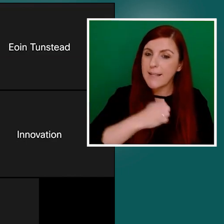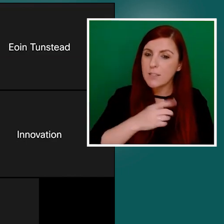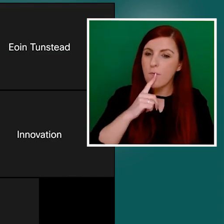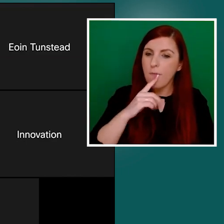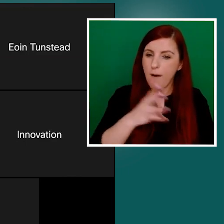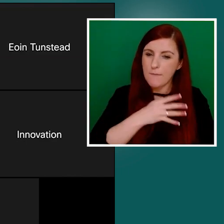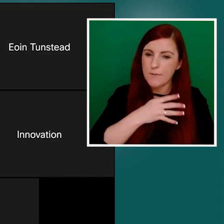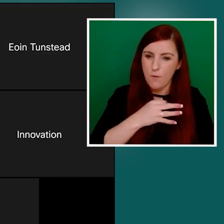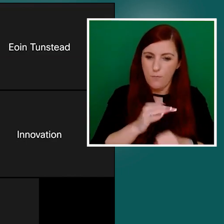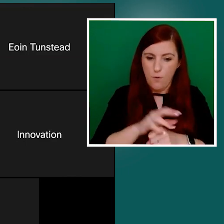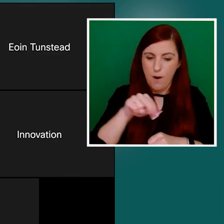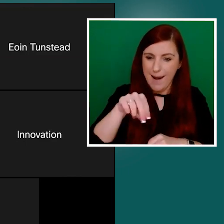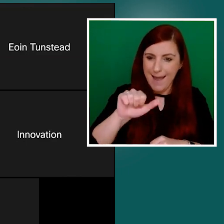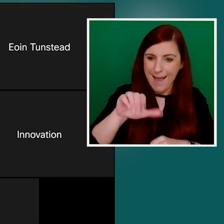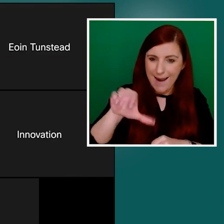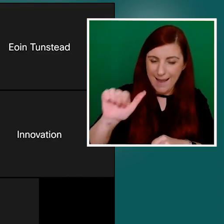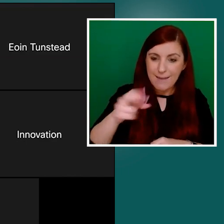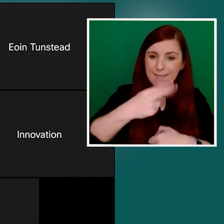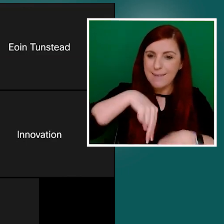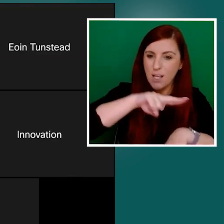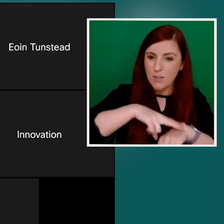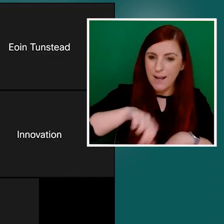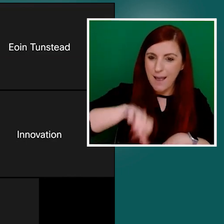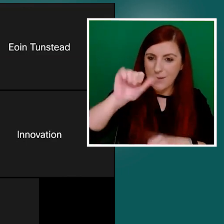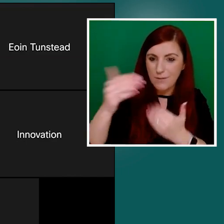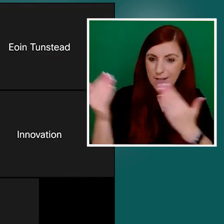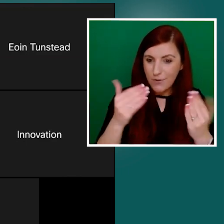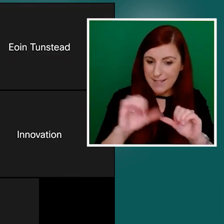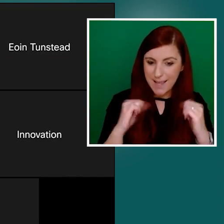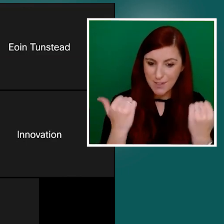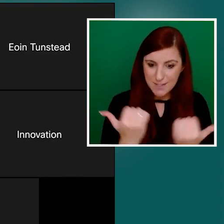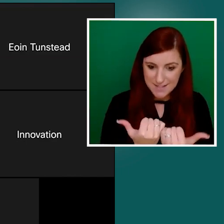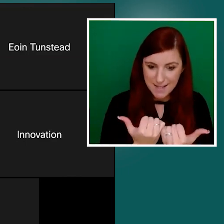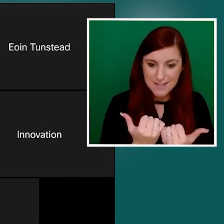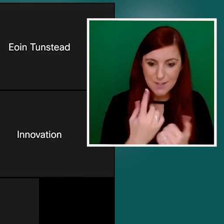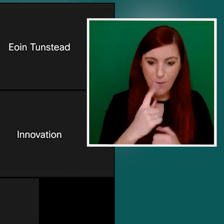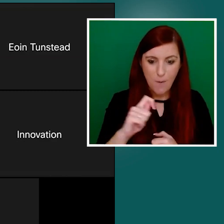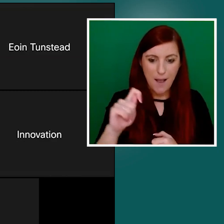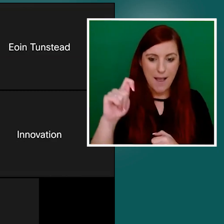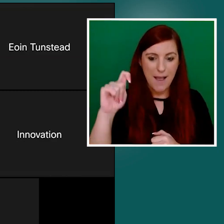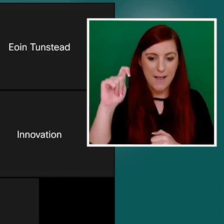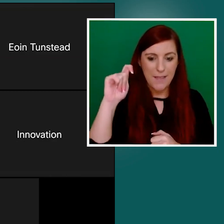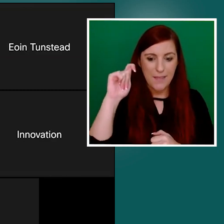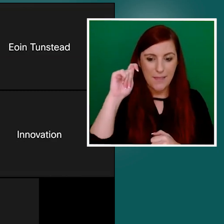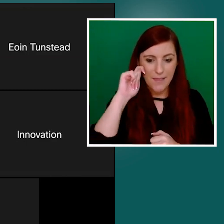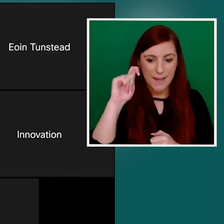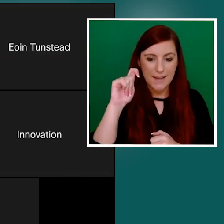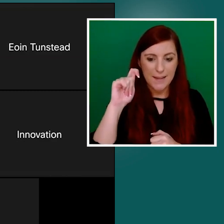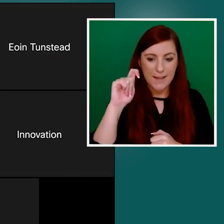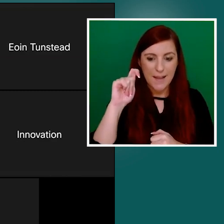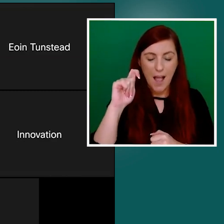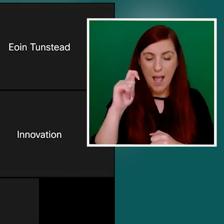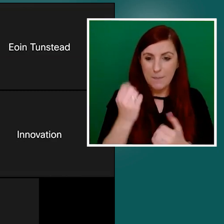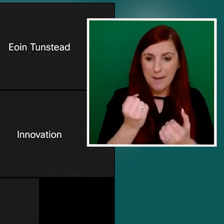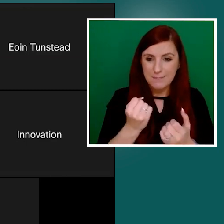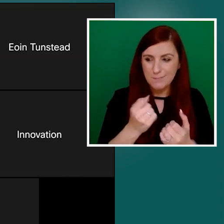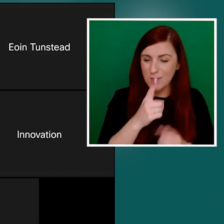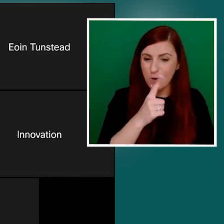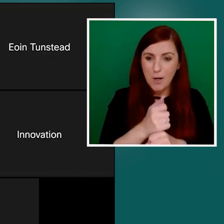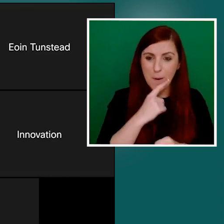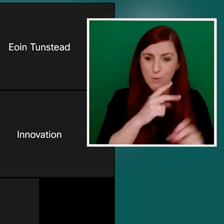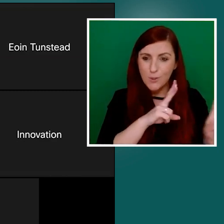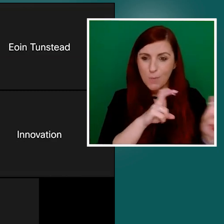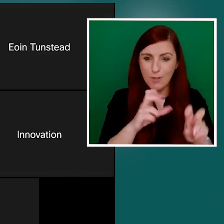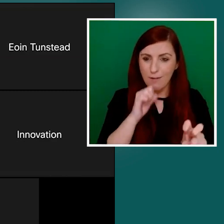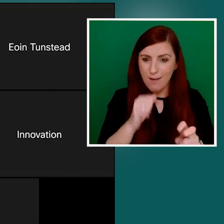thing of just tossing out the terminology without explaining it up to now, just using the acronym NALA. But I think it is well known to a lot of our members